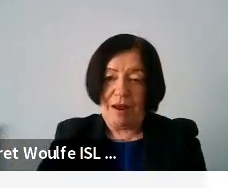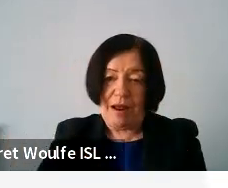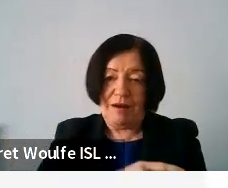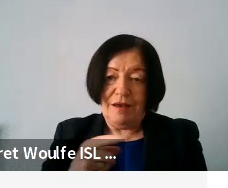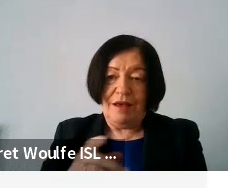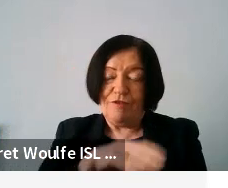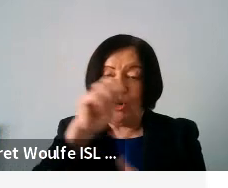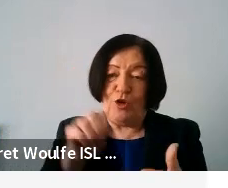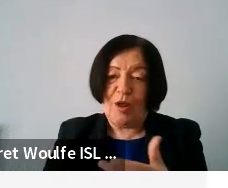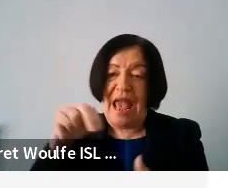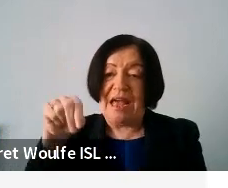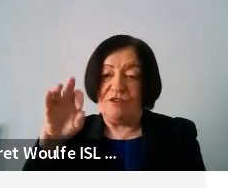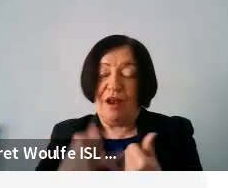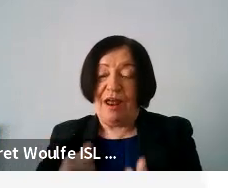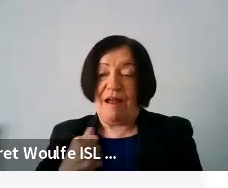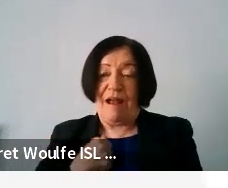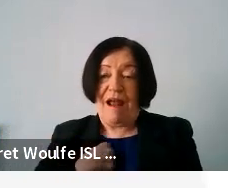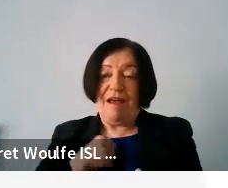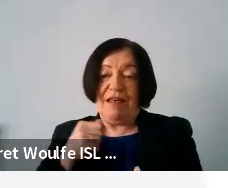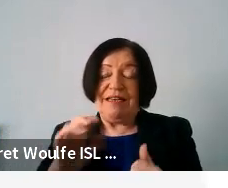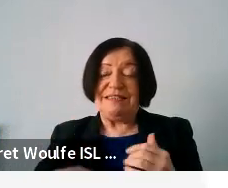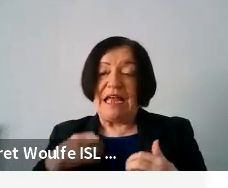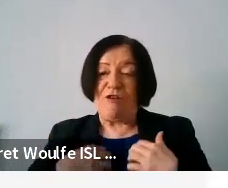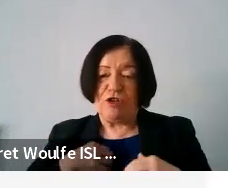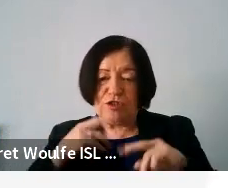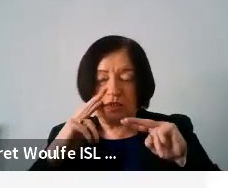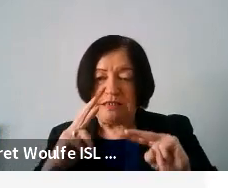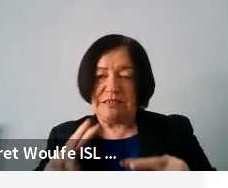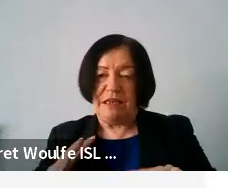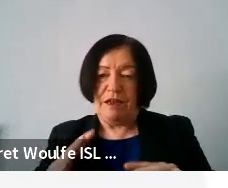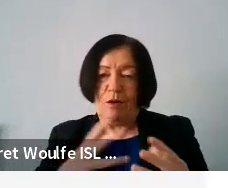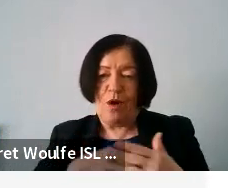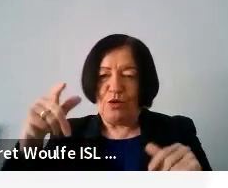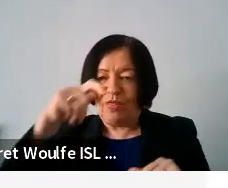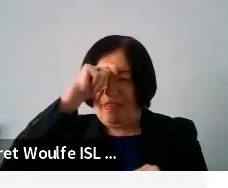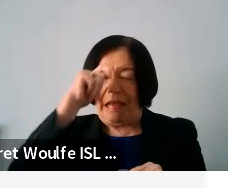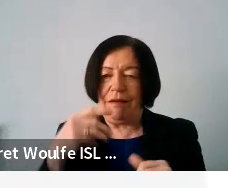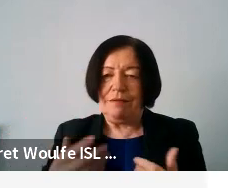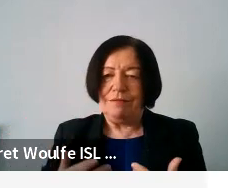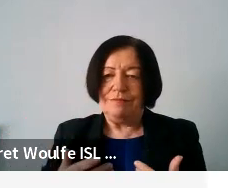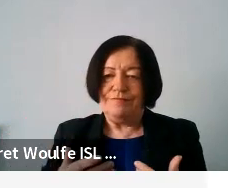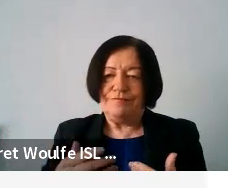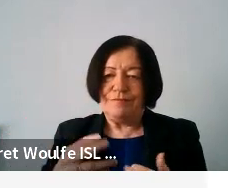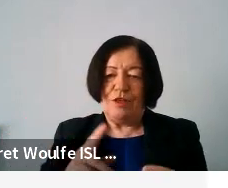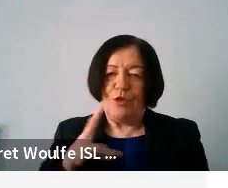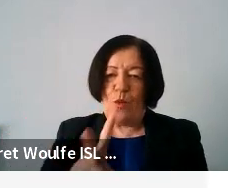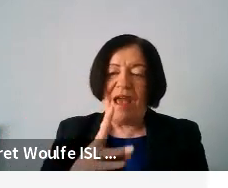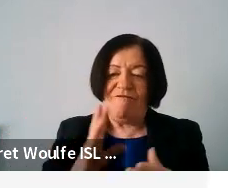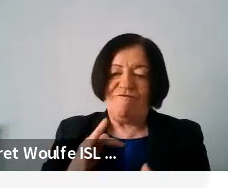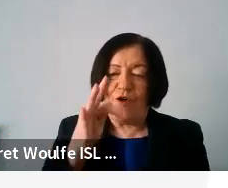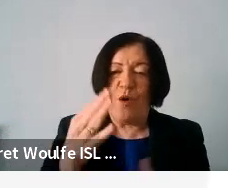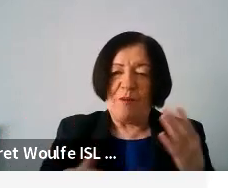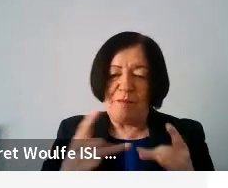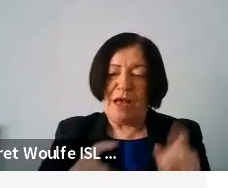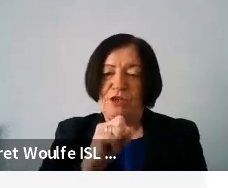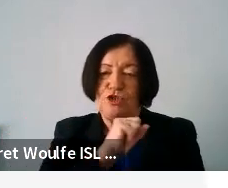European NGO such as ours. So it's interesting for us to see what do you think should be the way forward? How can we make